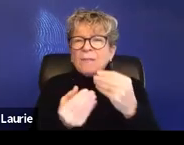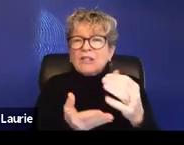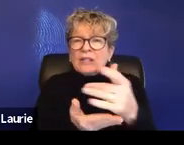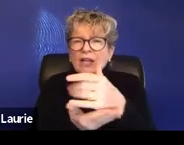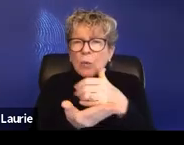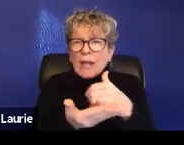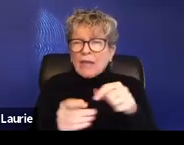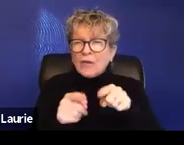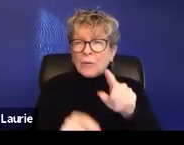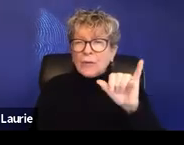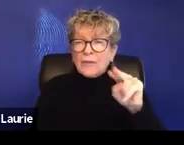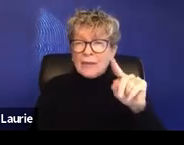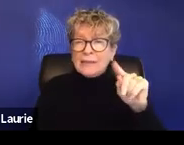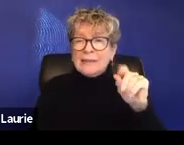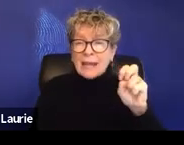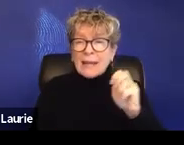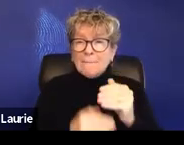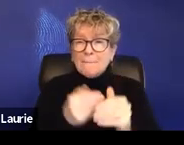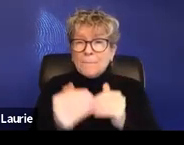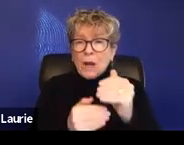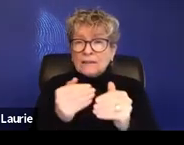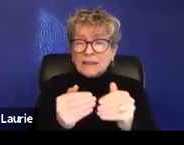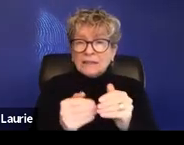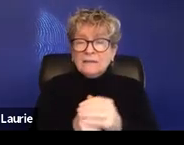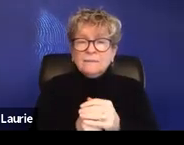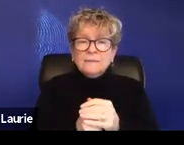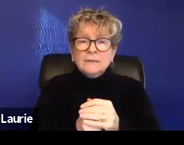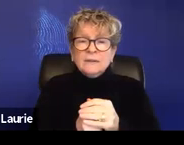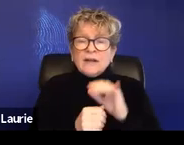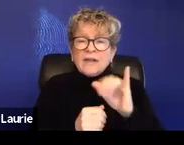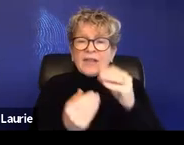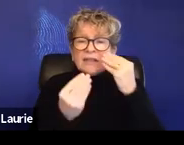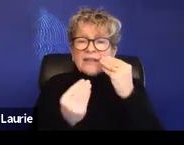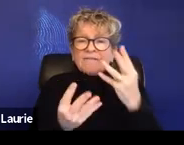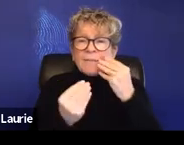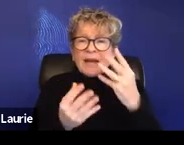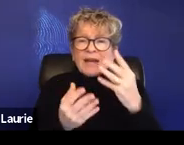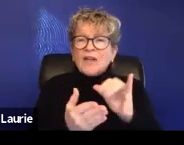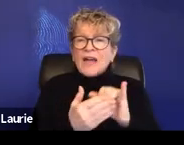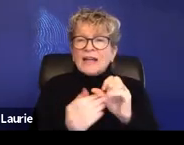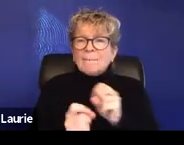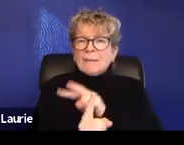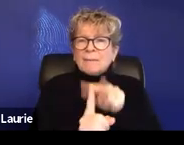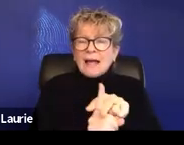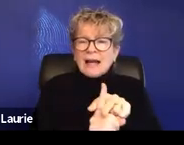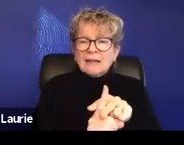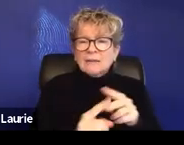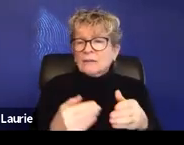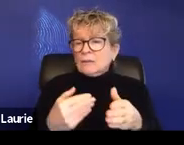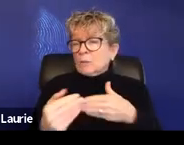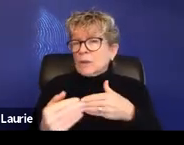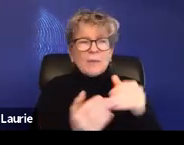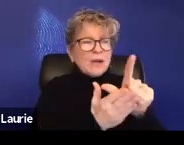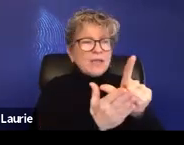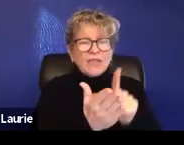with the client, um, through the case is actually giving me information that is applicable regardless of what the legal